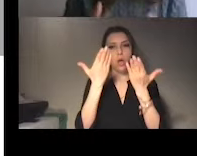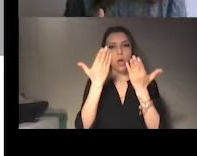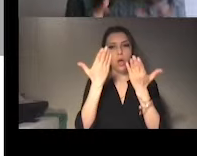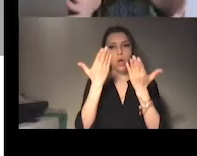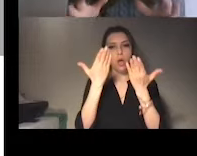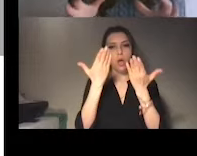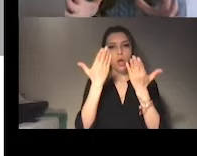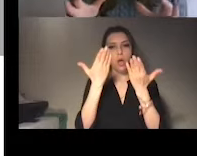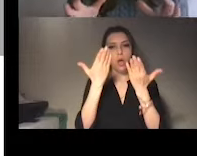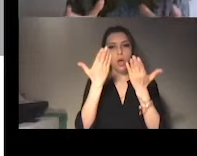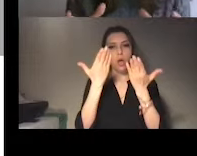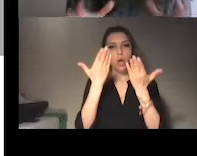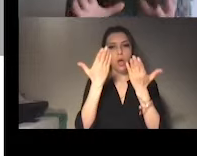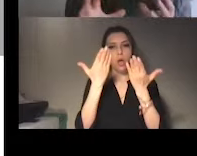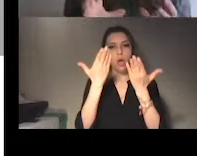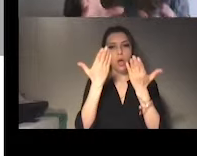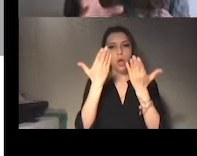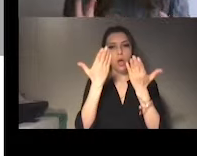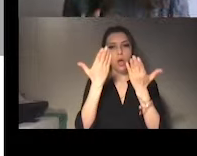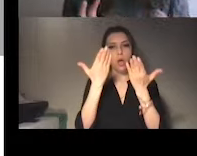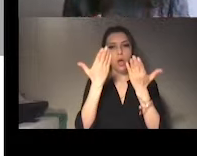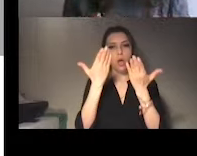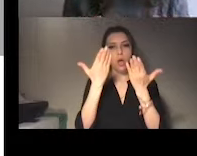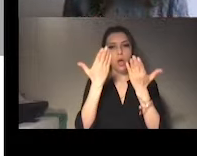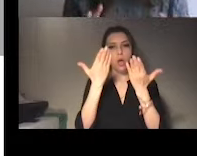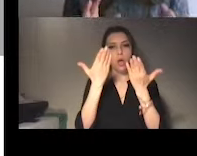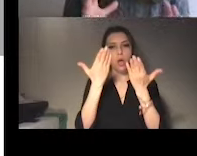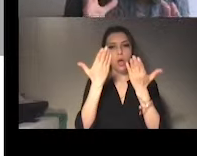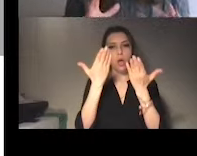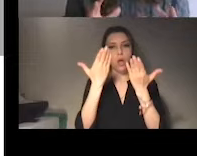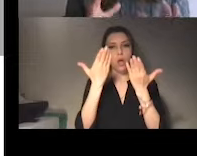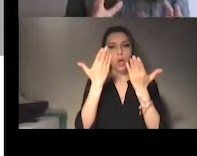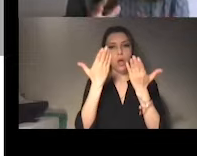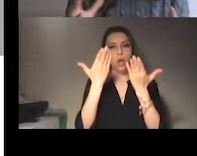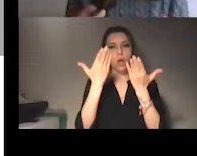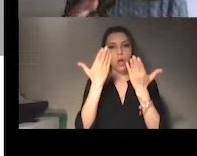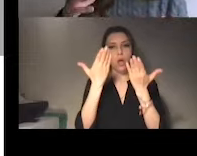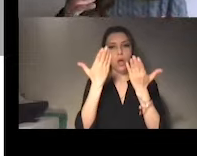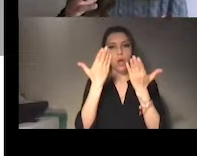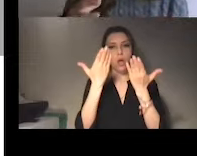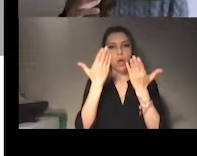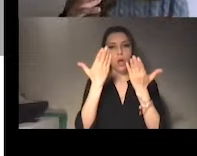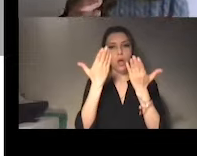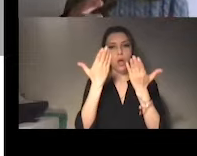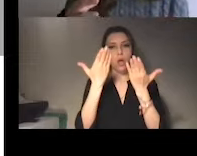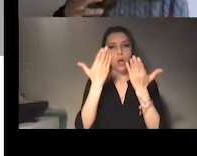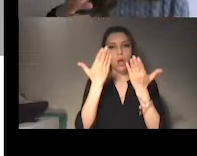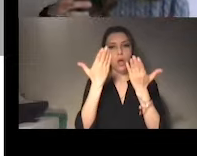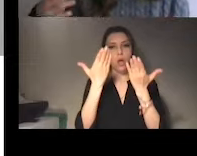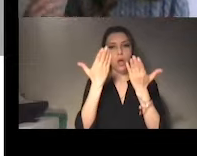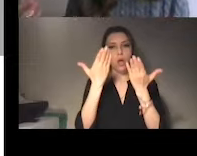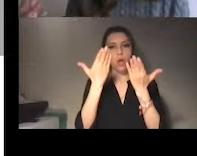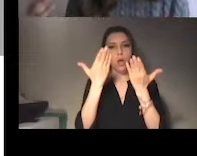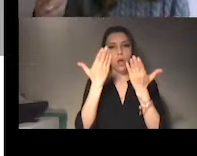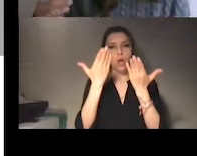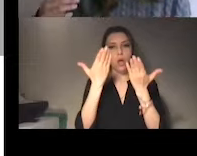And now we are in the middle where the red arrow is. This means in the middle of the four